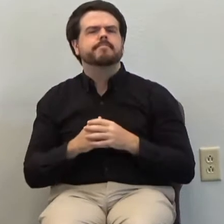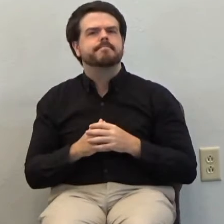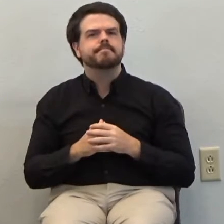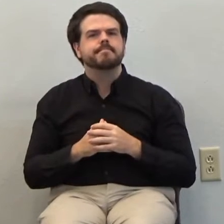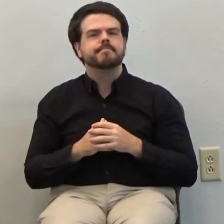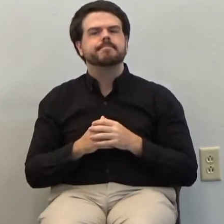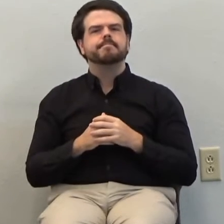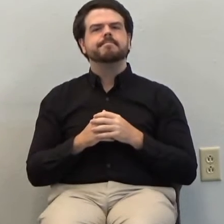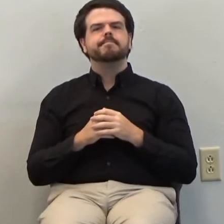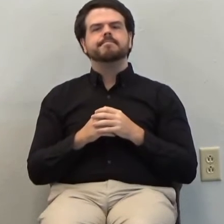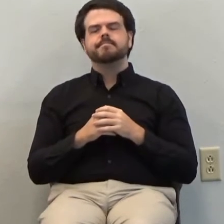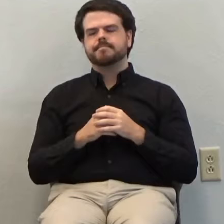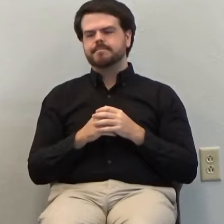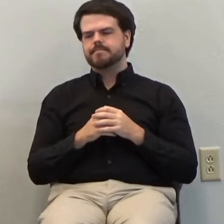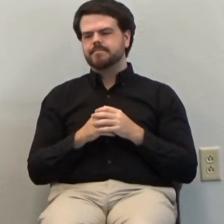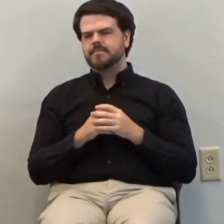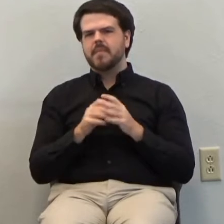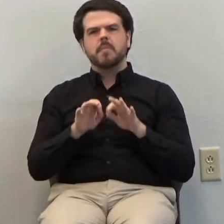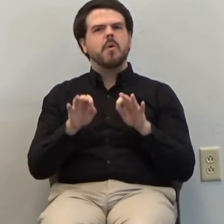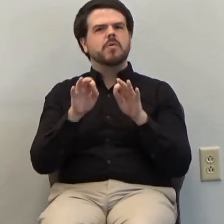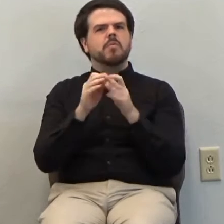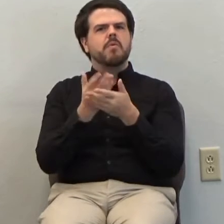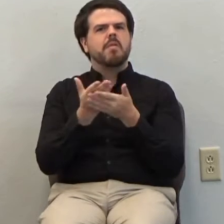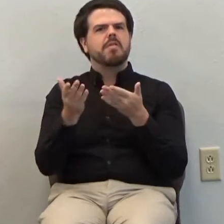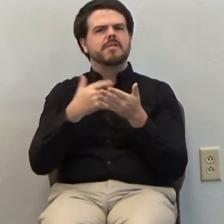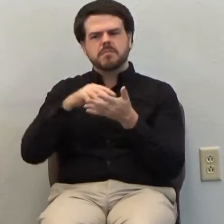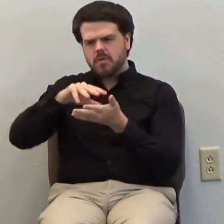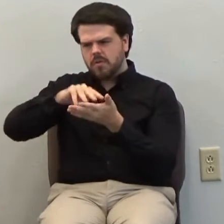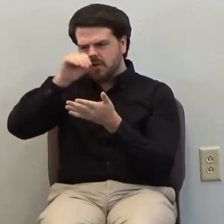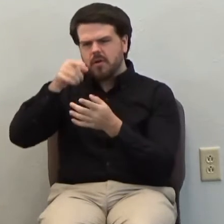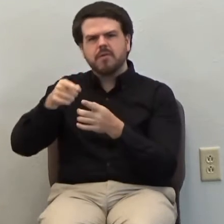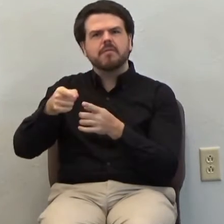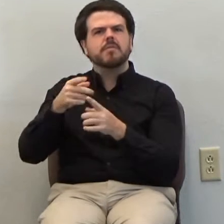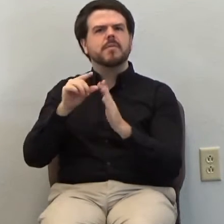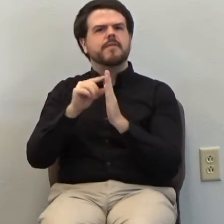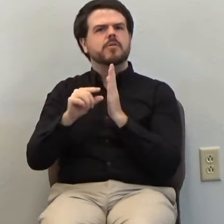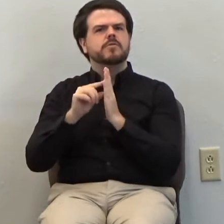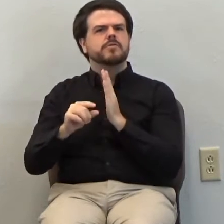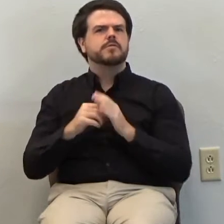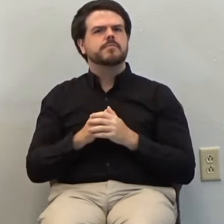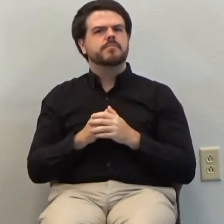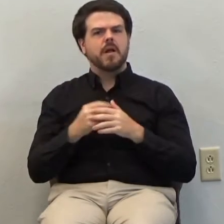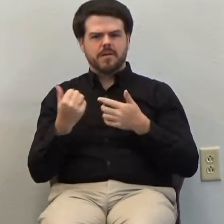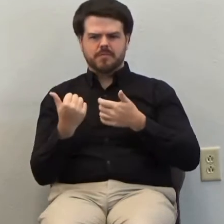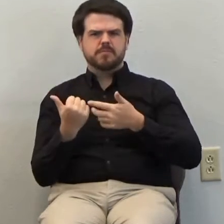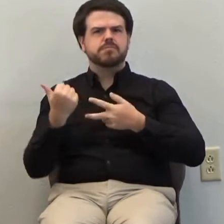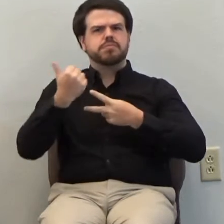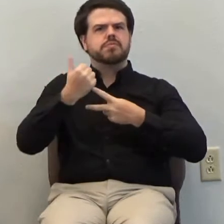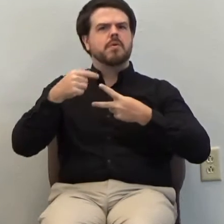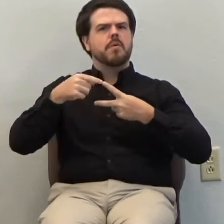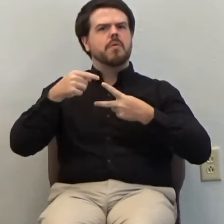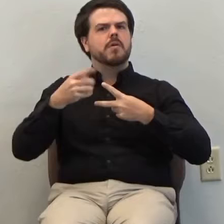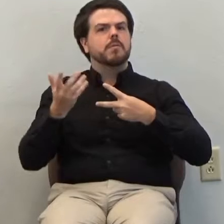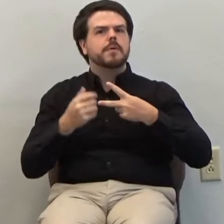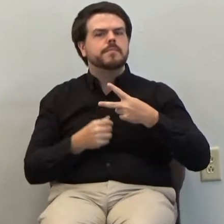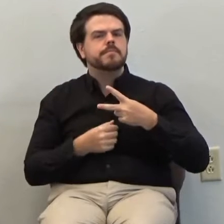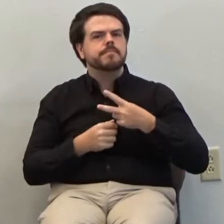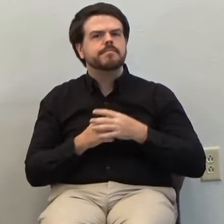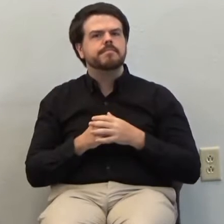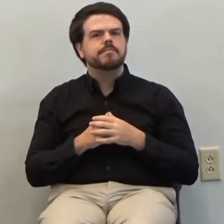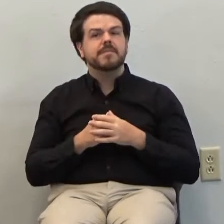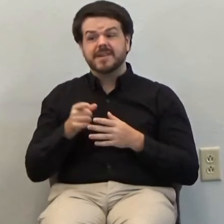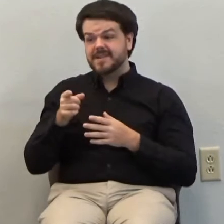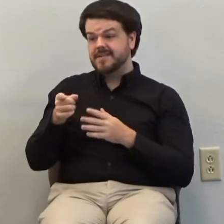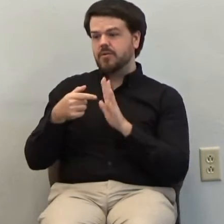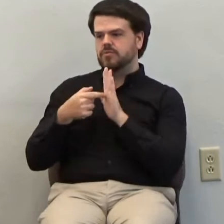important thing that we see from these verses. First and foremost, these verses speak of the